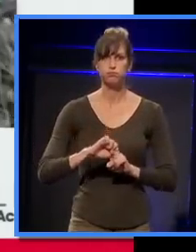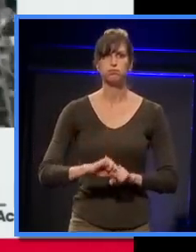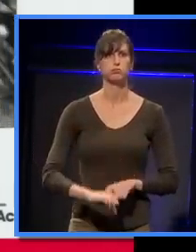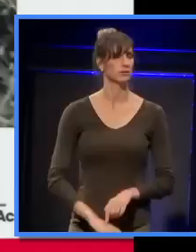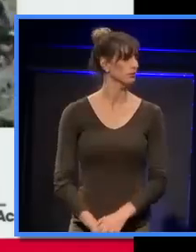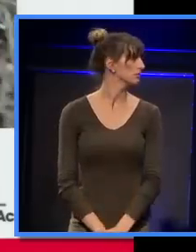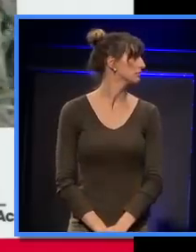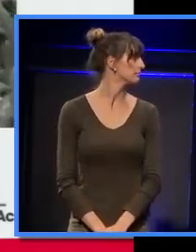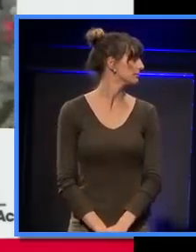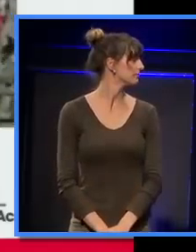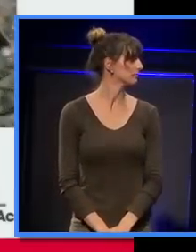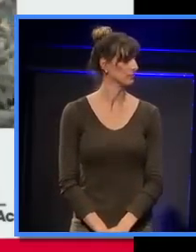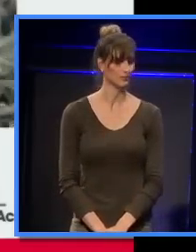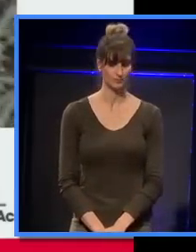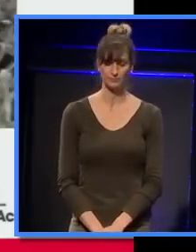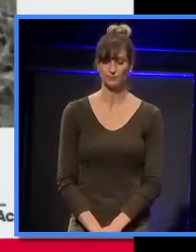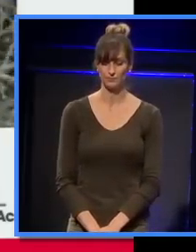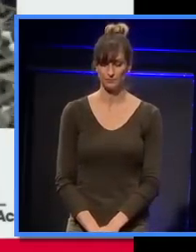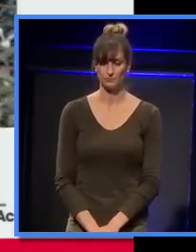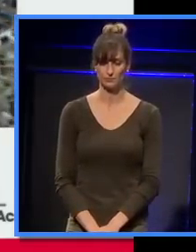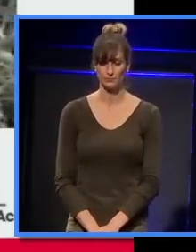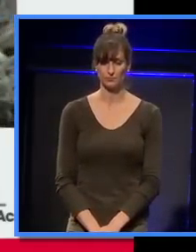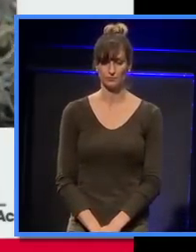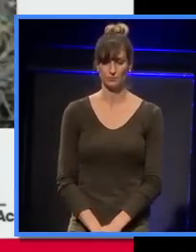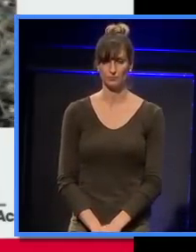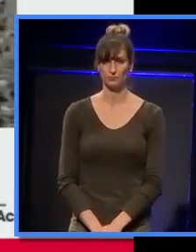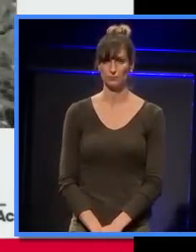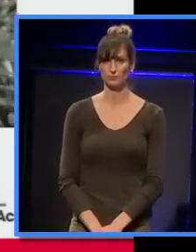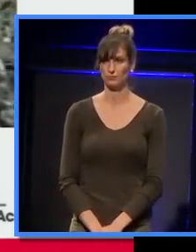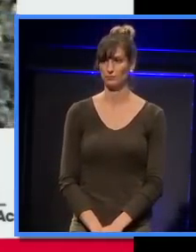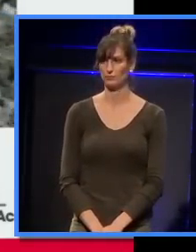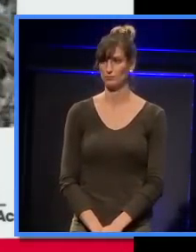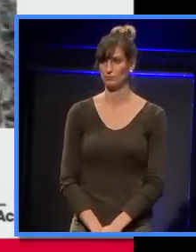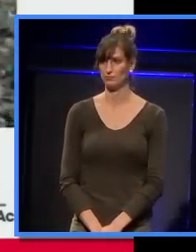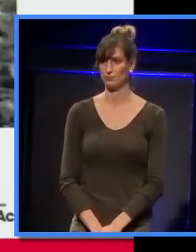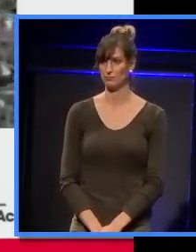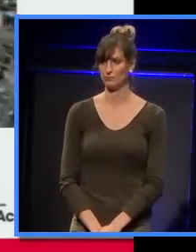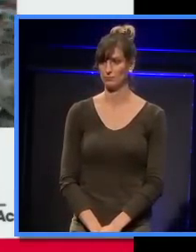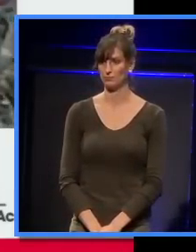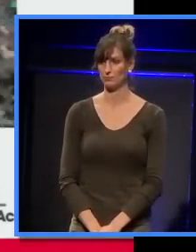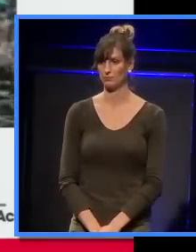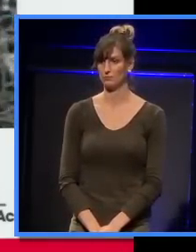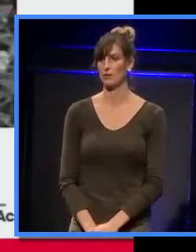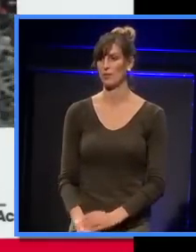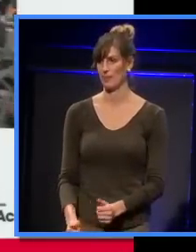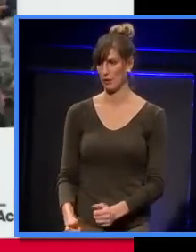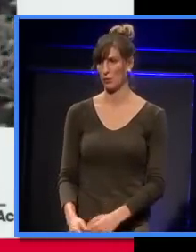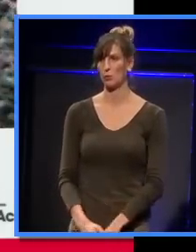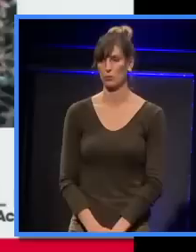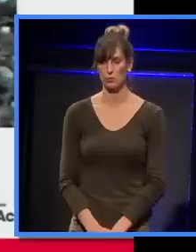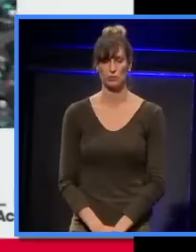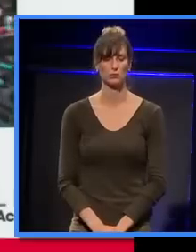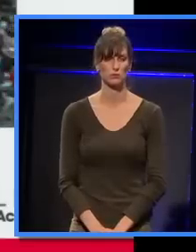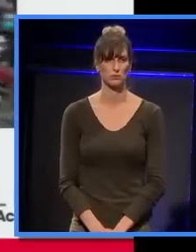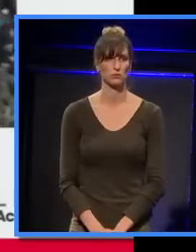singing as they came past. This is one of the I've